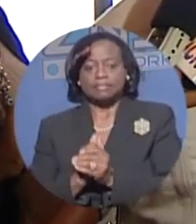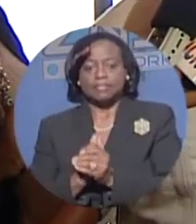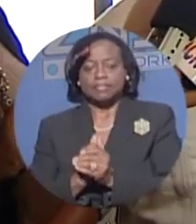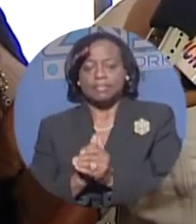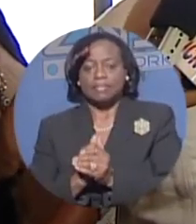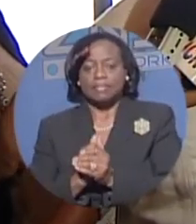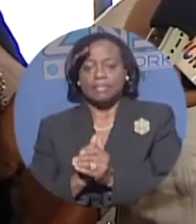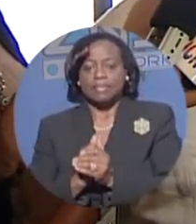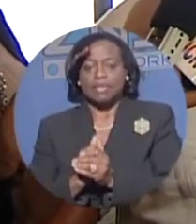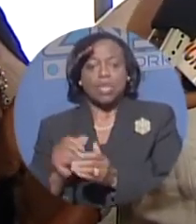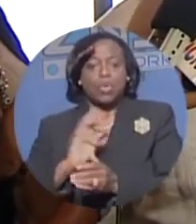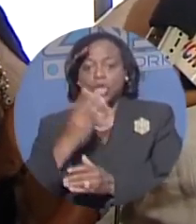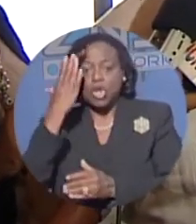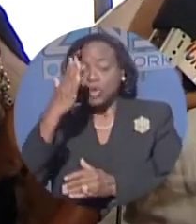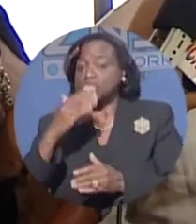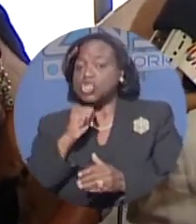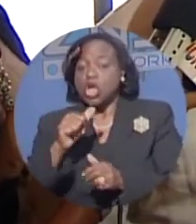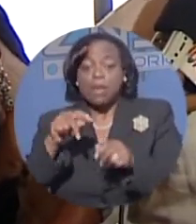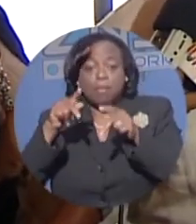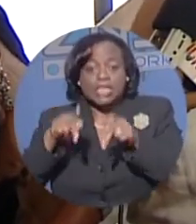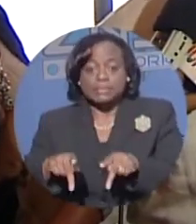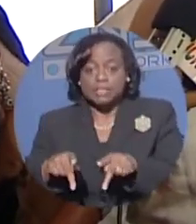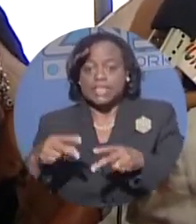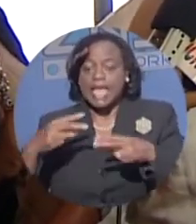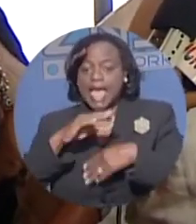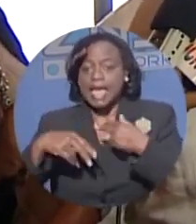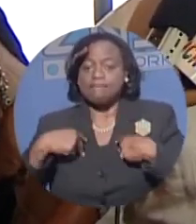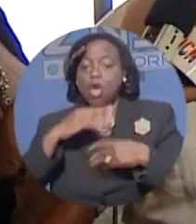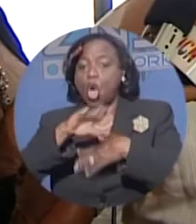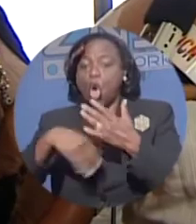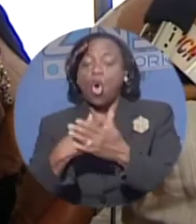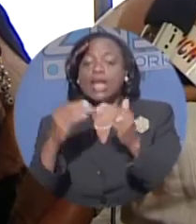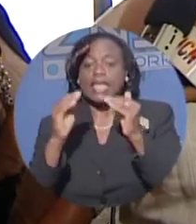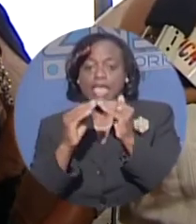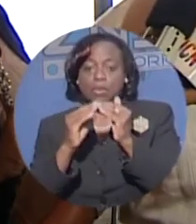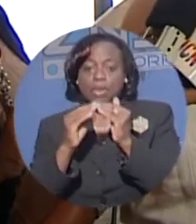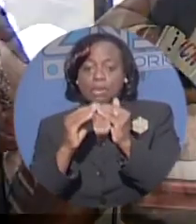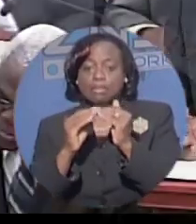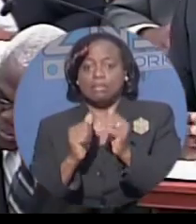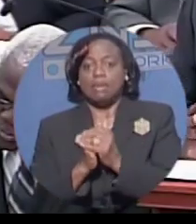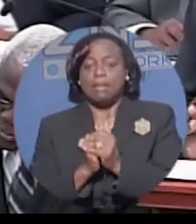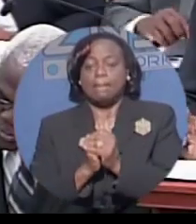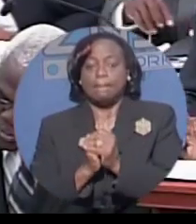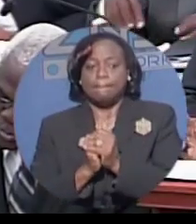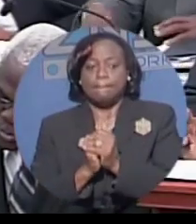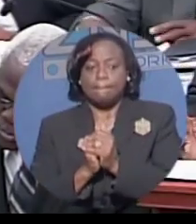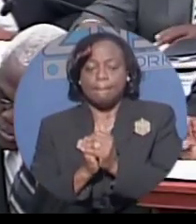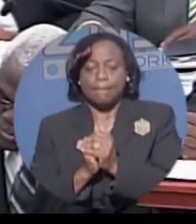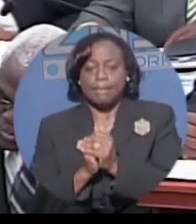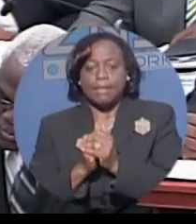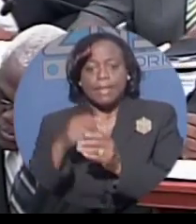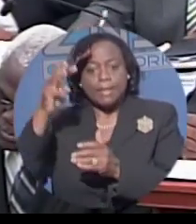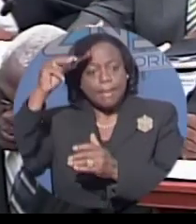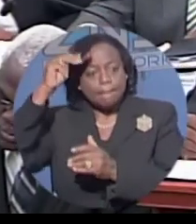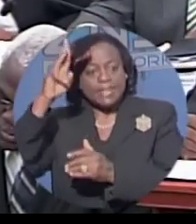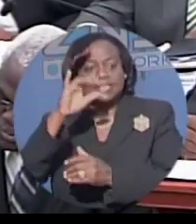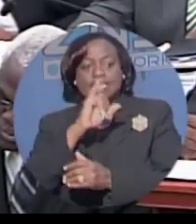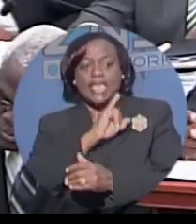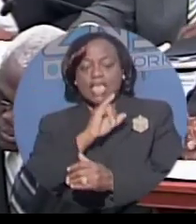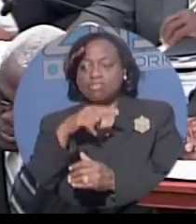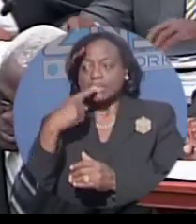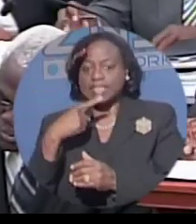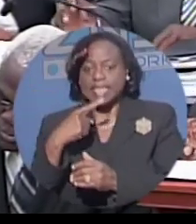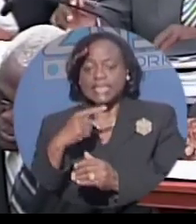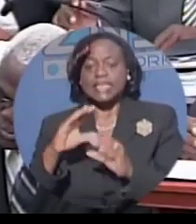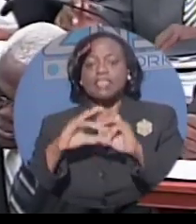to have them all equal, but to have a yardstick by which you seek to do so. Ms. Stingram then revealed that the Commission may